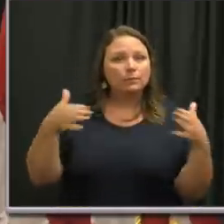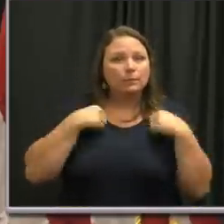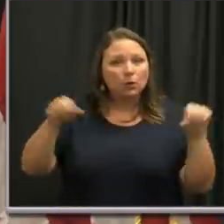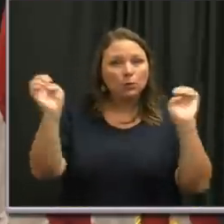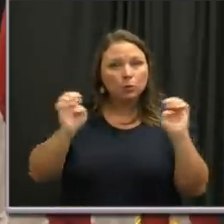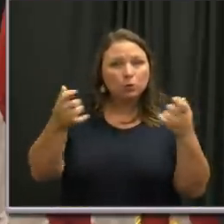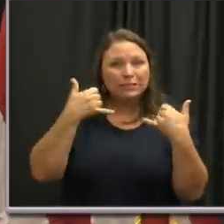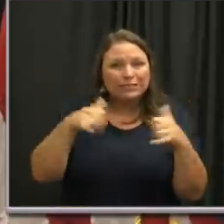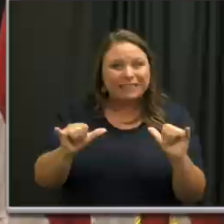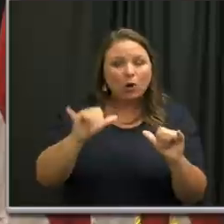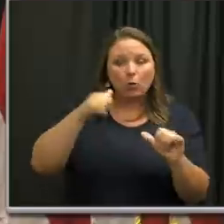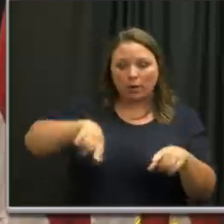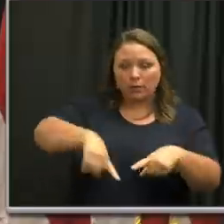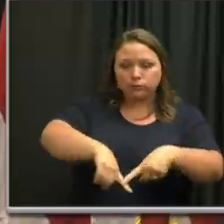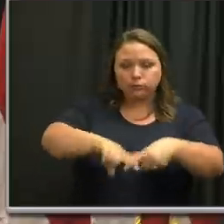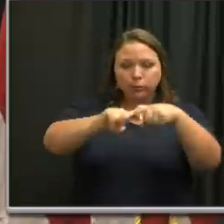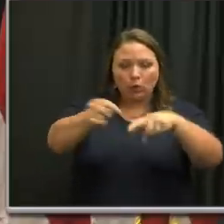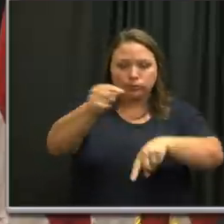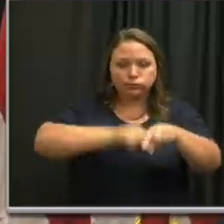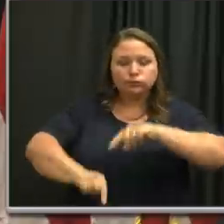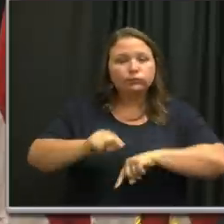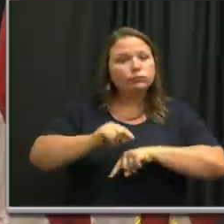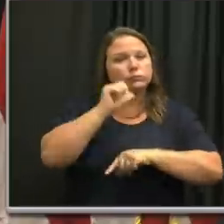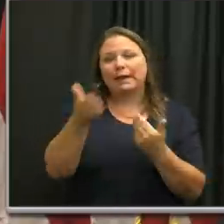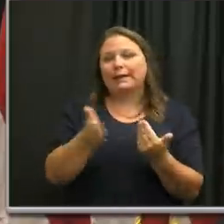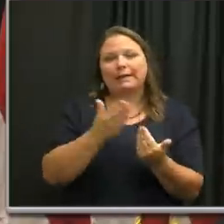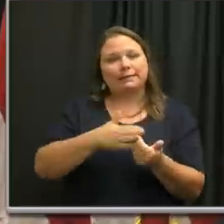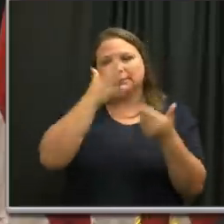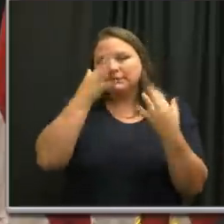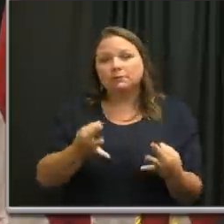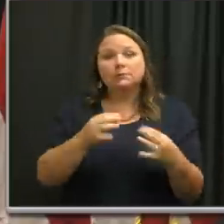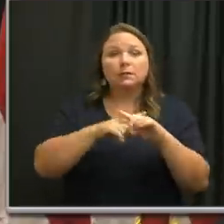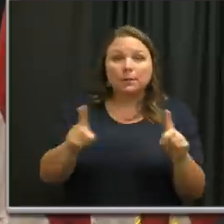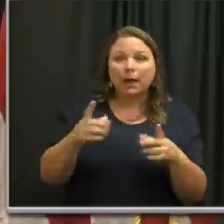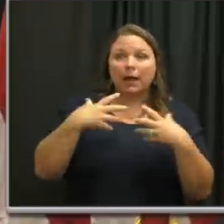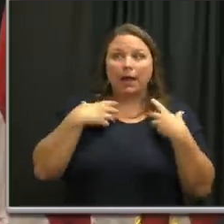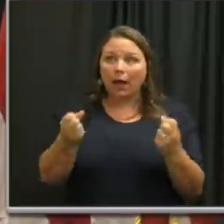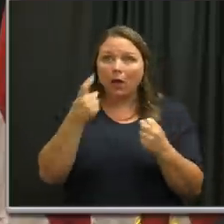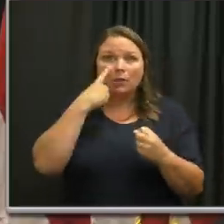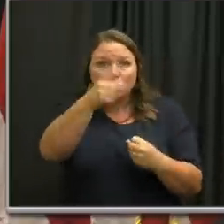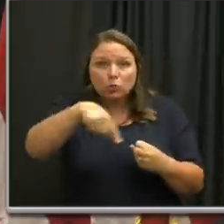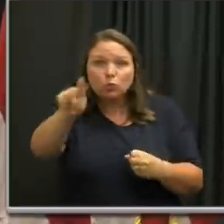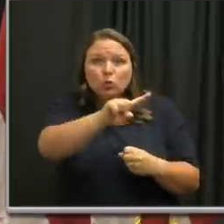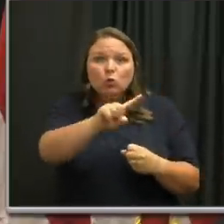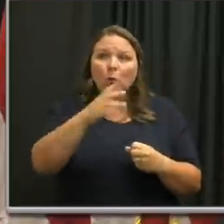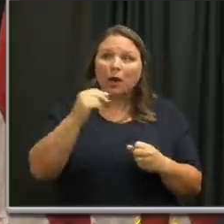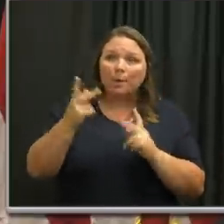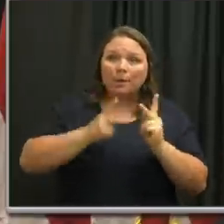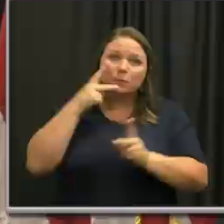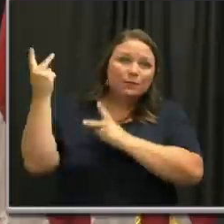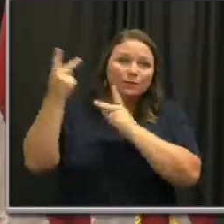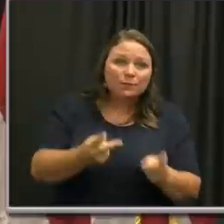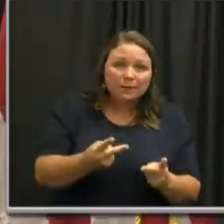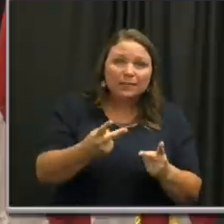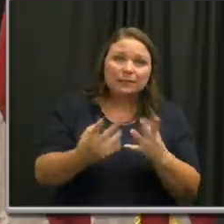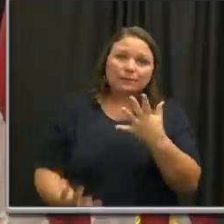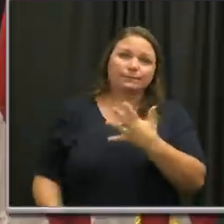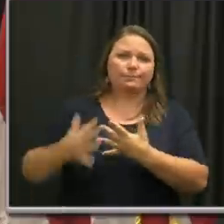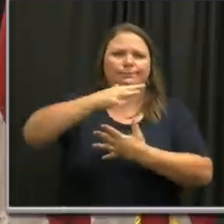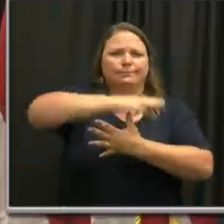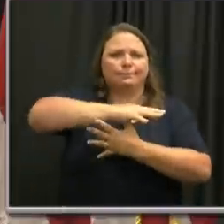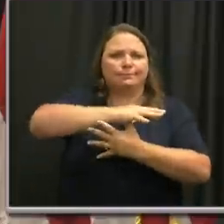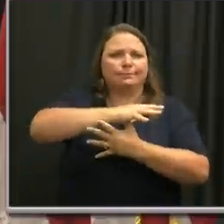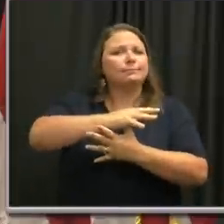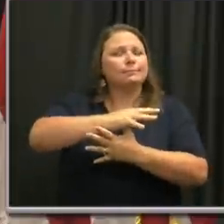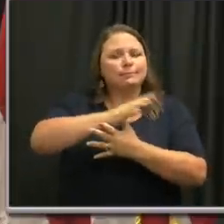The decision to pause and reset is not an easy one. But the health of our residents and visitors has been and will continue to be our